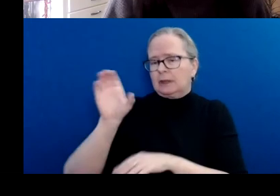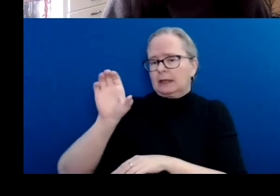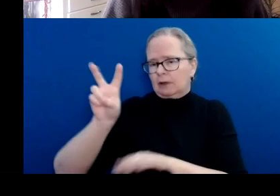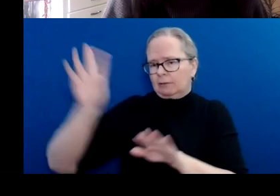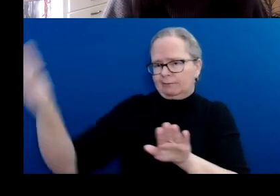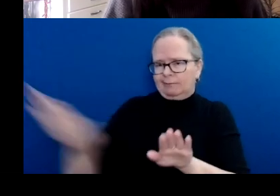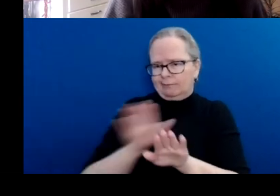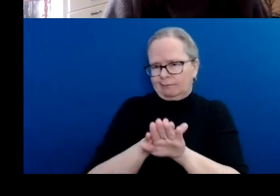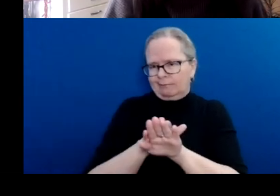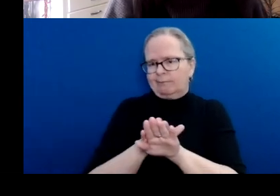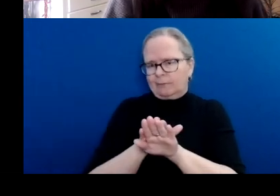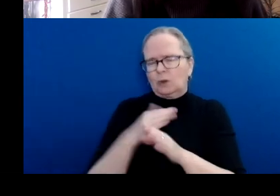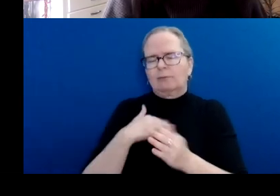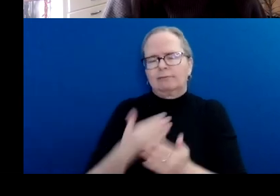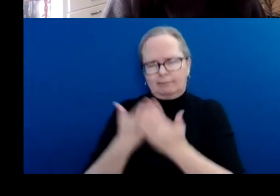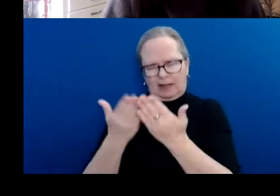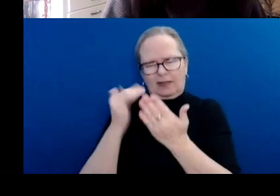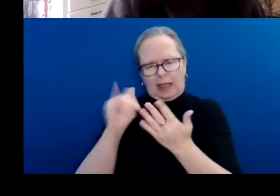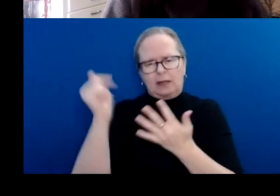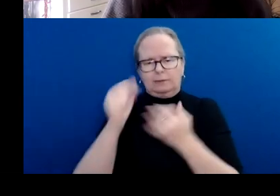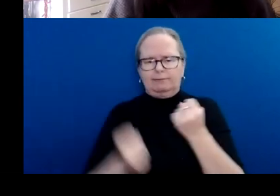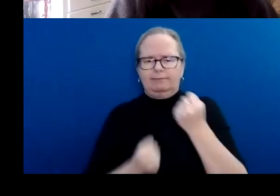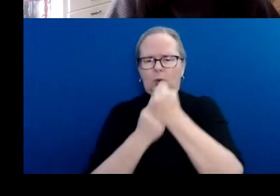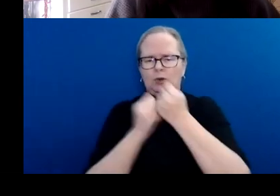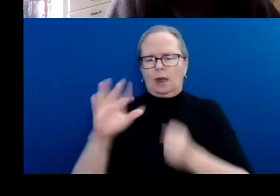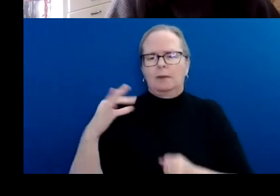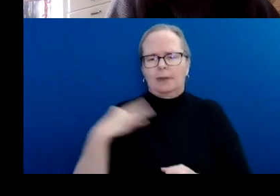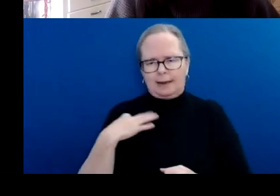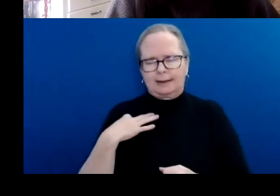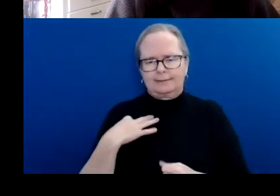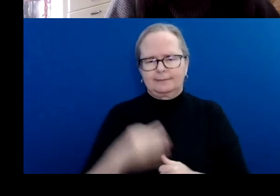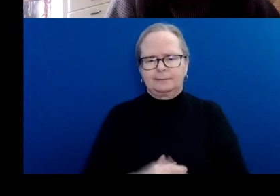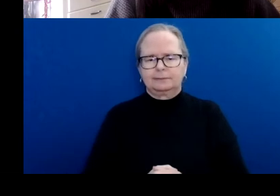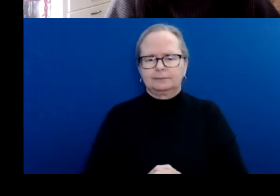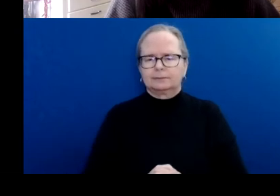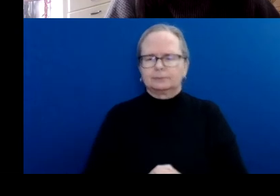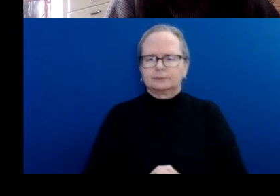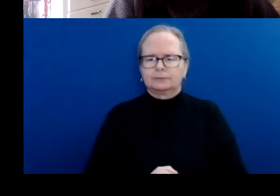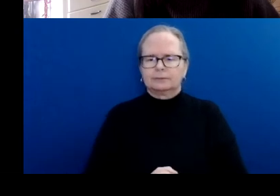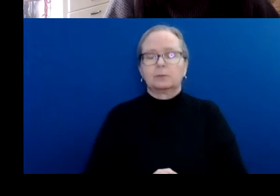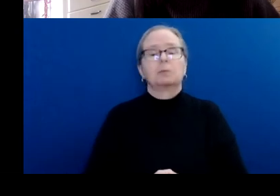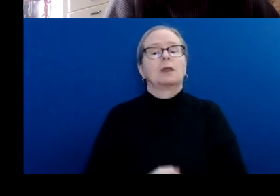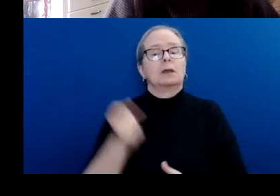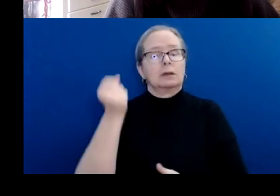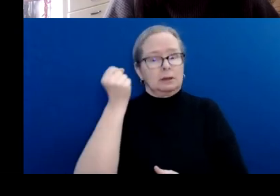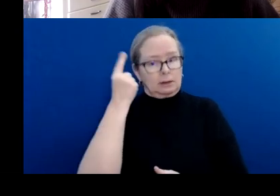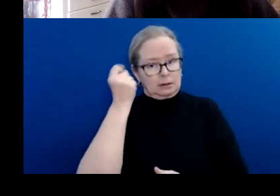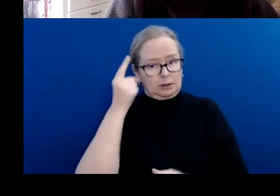The support material that you choose to provide should be relevant and meaningful to your application.